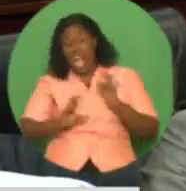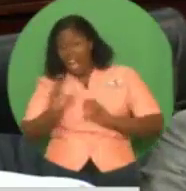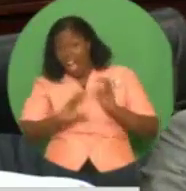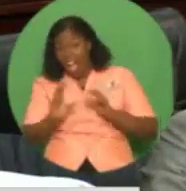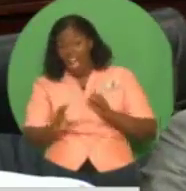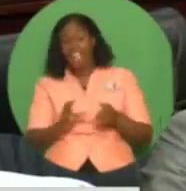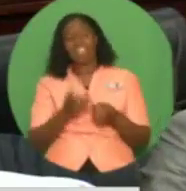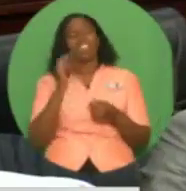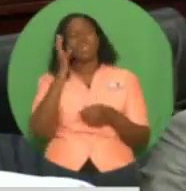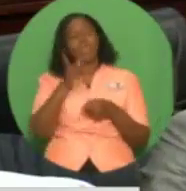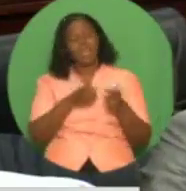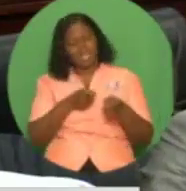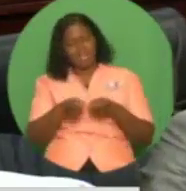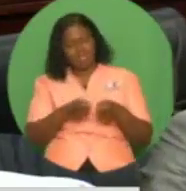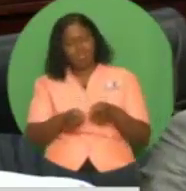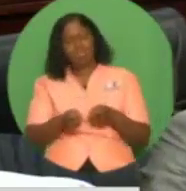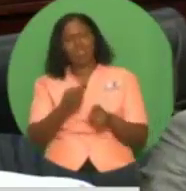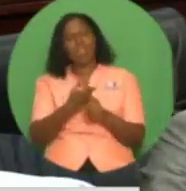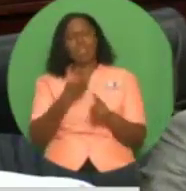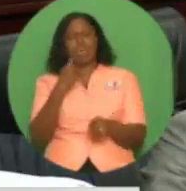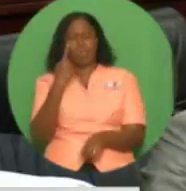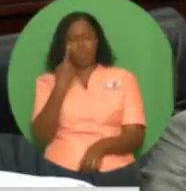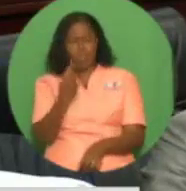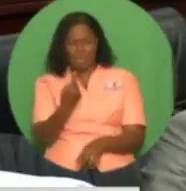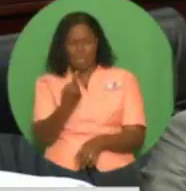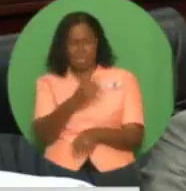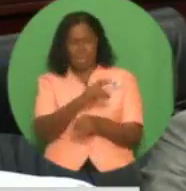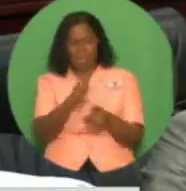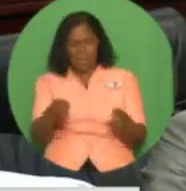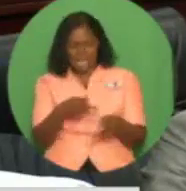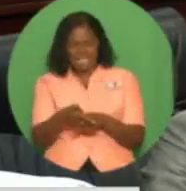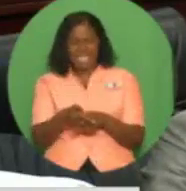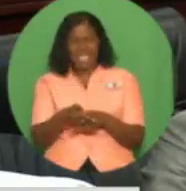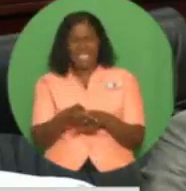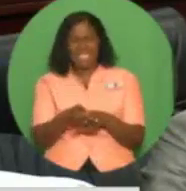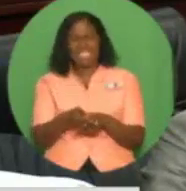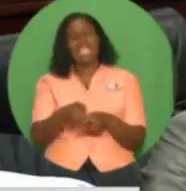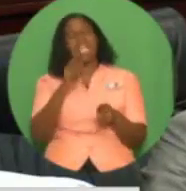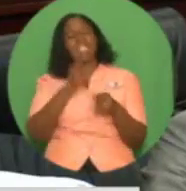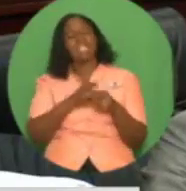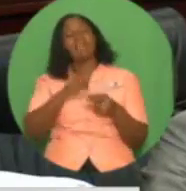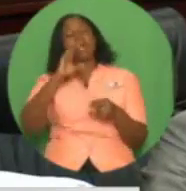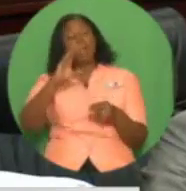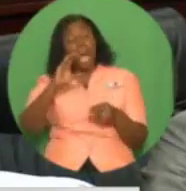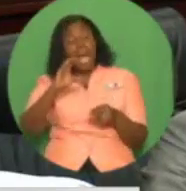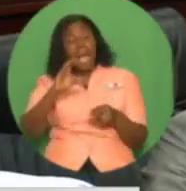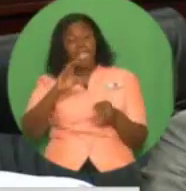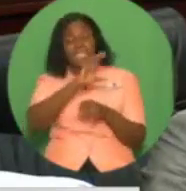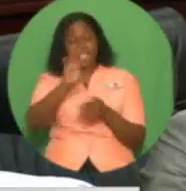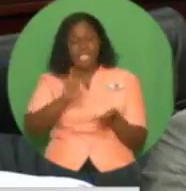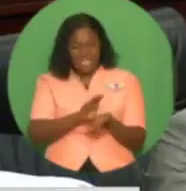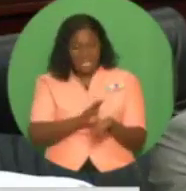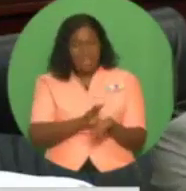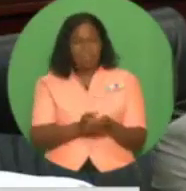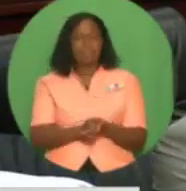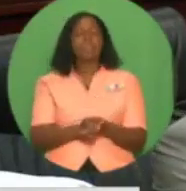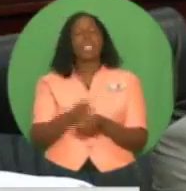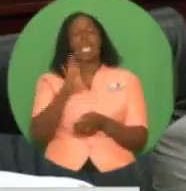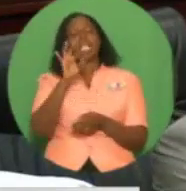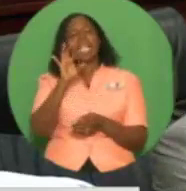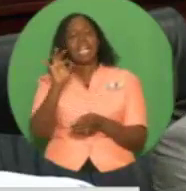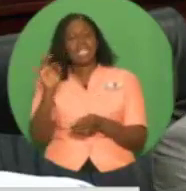Command Center will be manned 24-7 by Command Center staff. Emergency Call Center 999